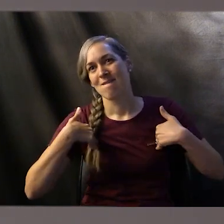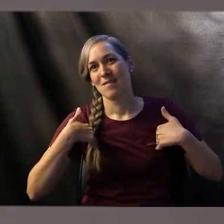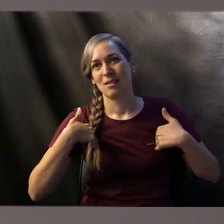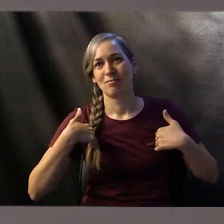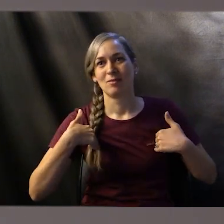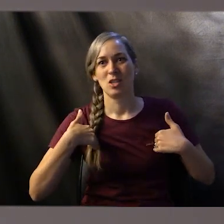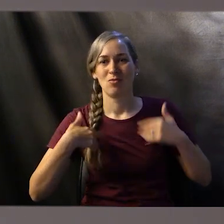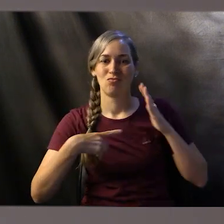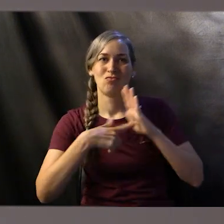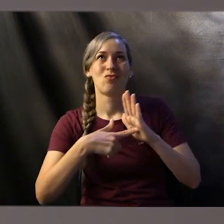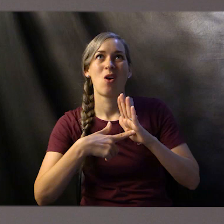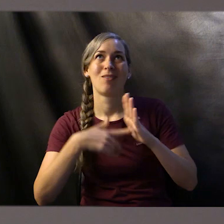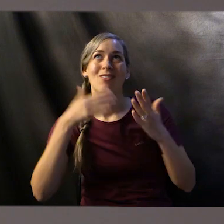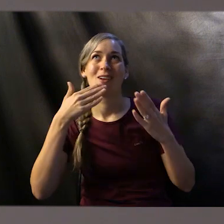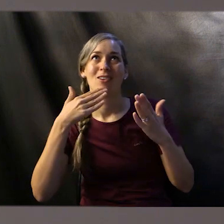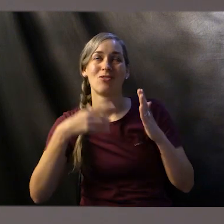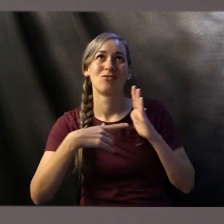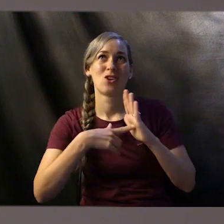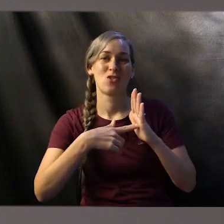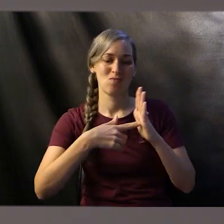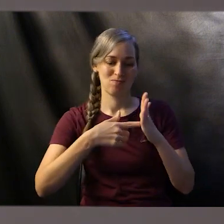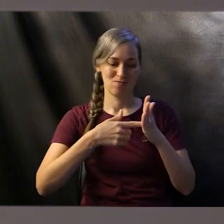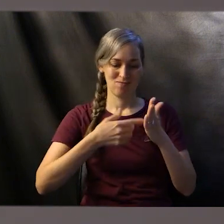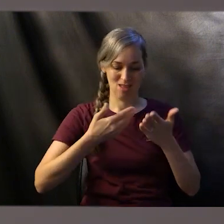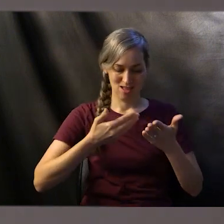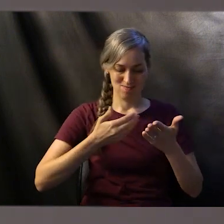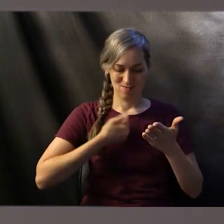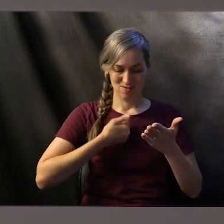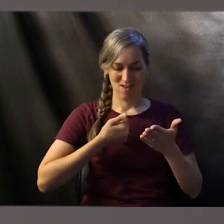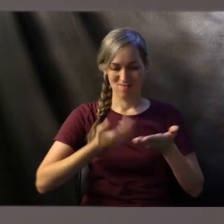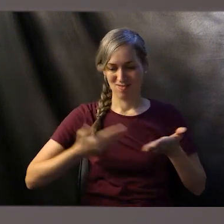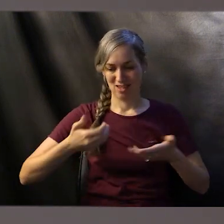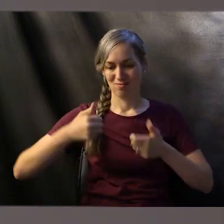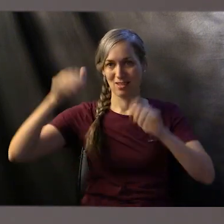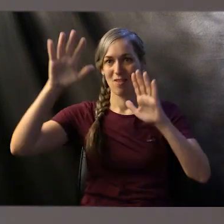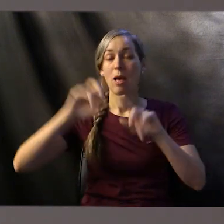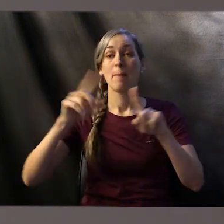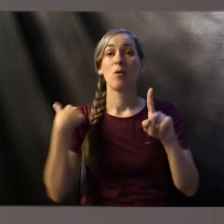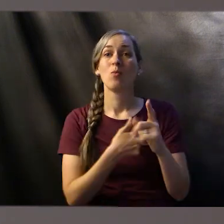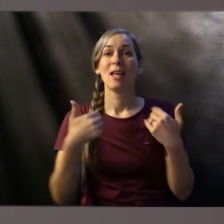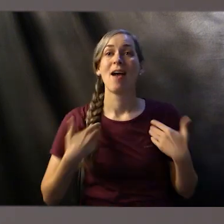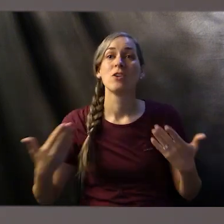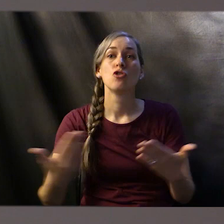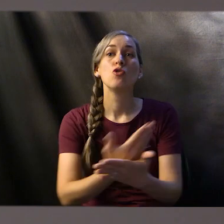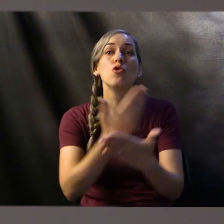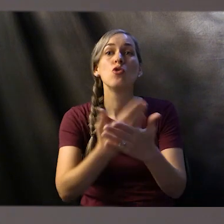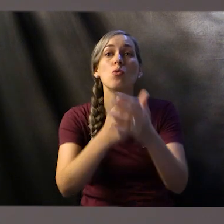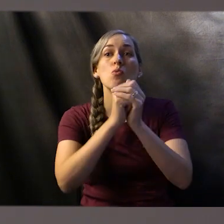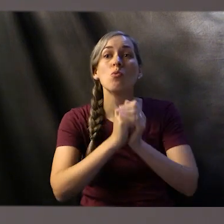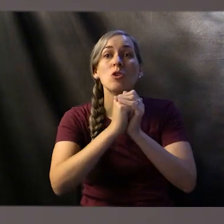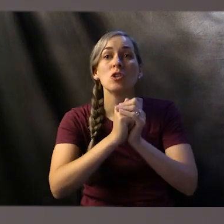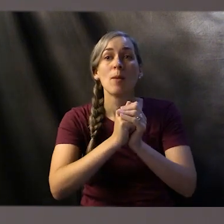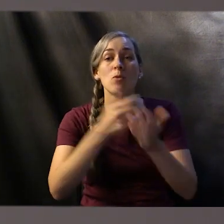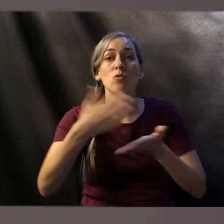to give gratitude, we have a new form of worship that is a literal devotion of our lives to serving others